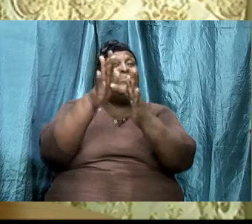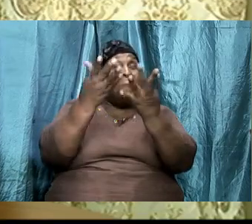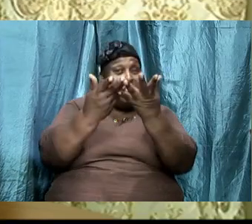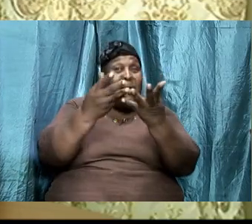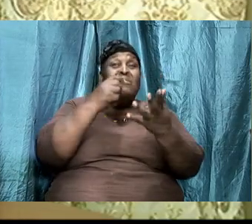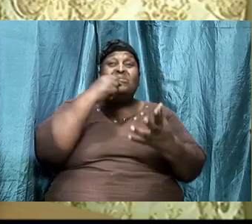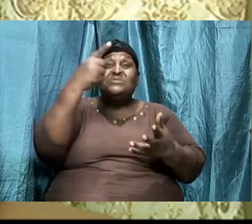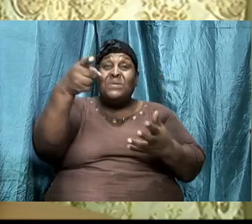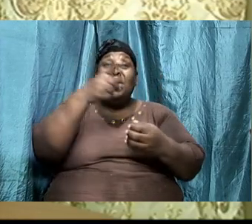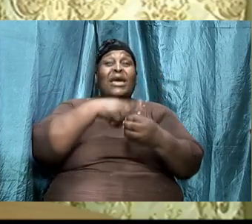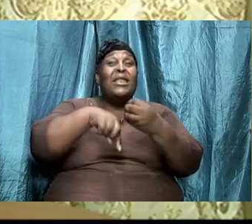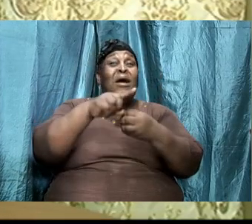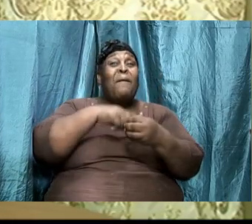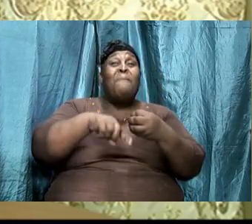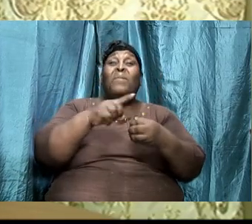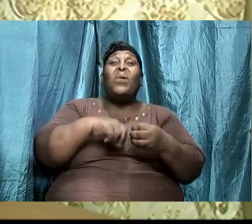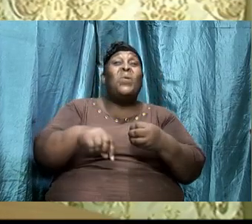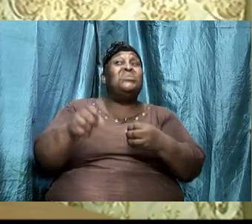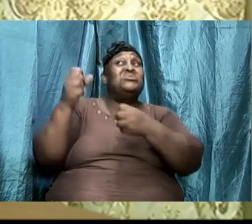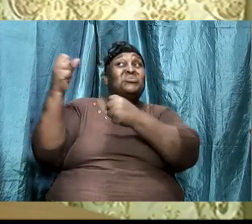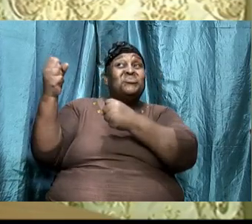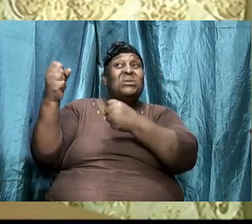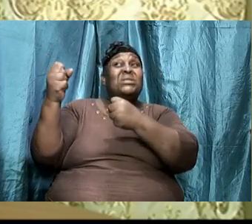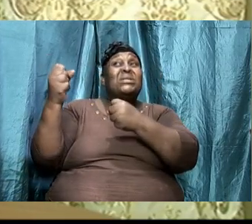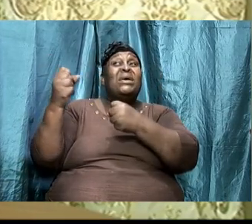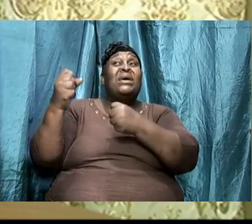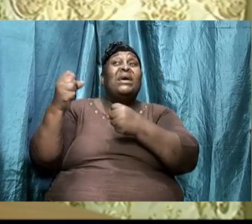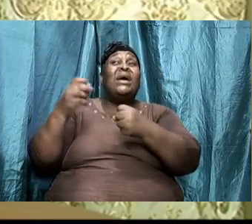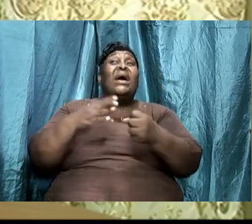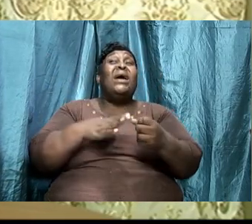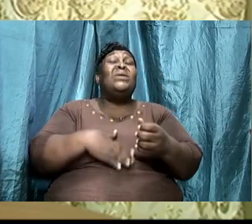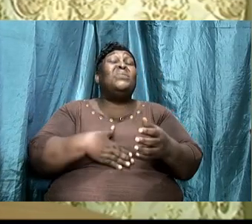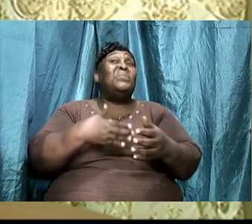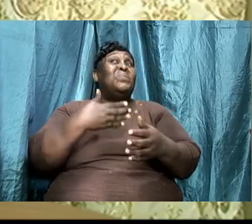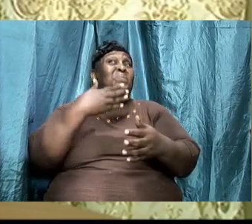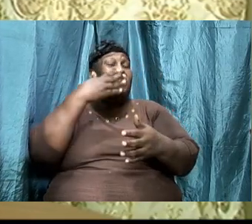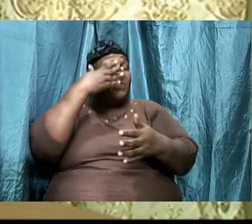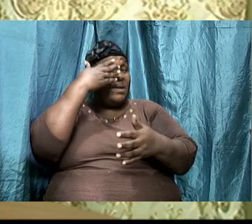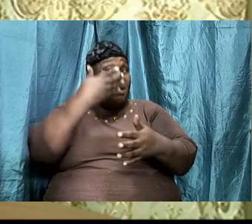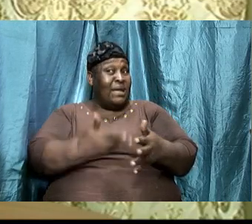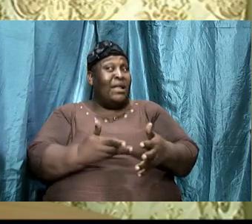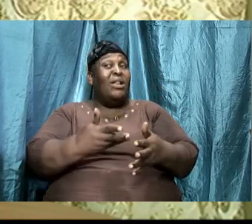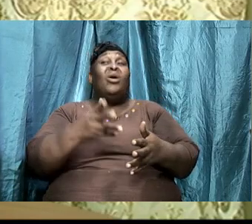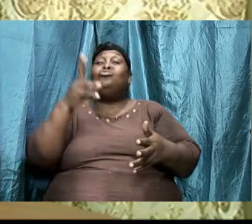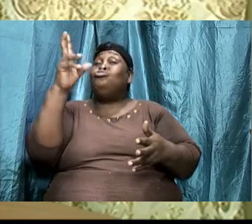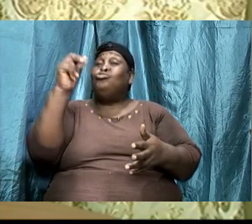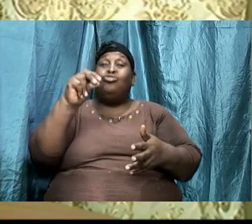will or that strength that we muster up from the inside and win that basketball game no